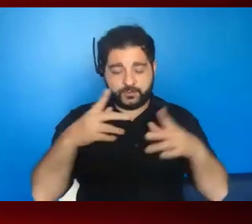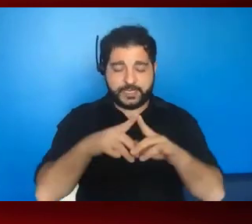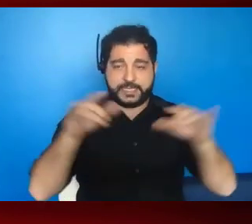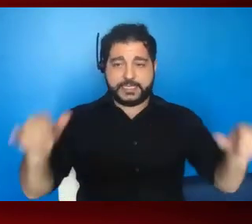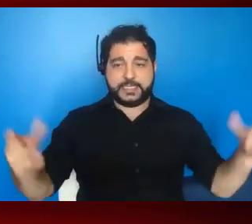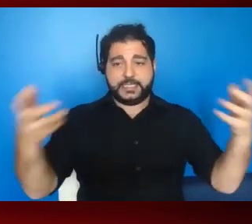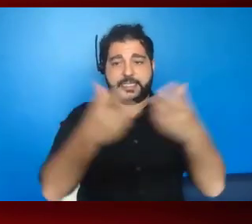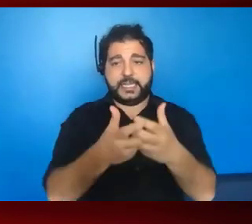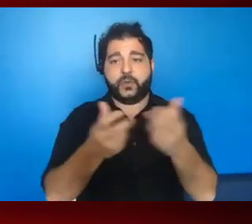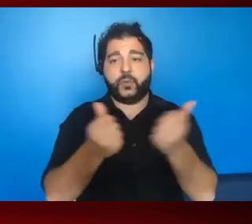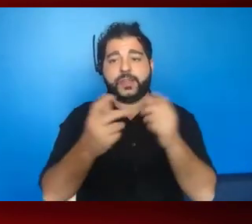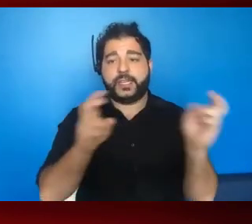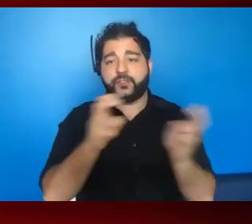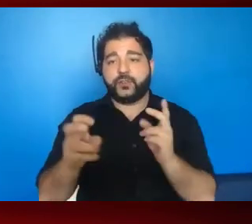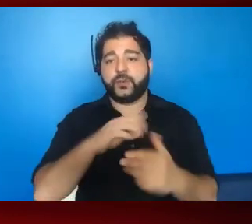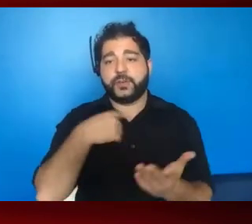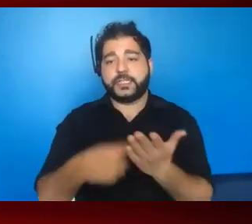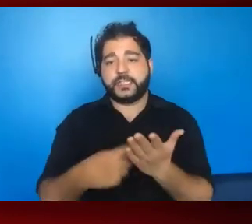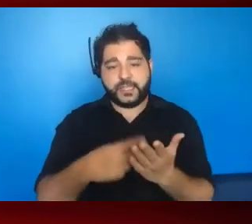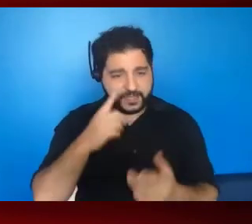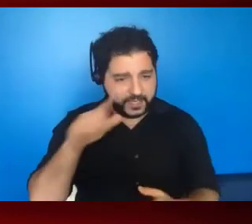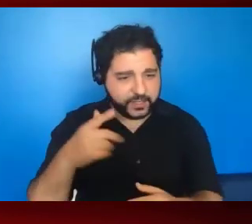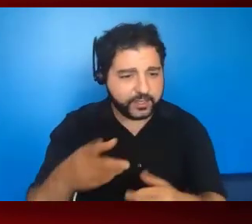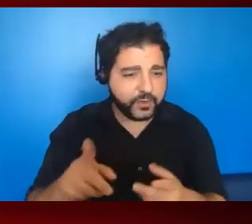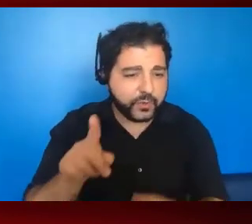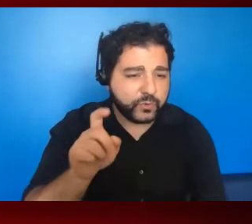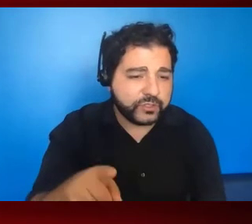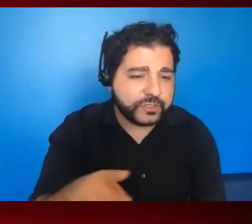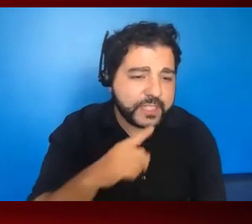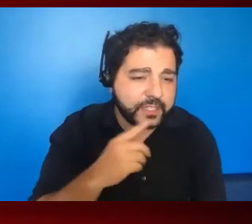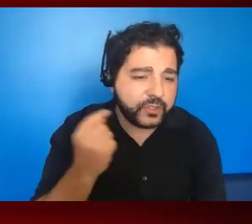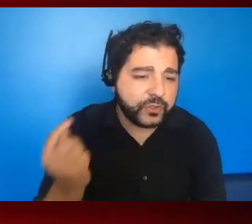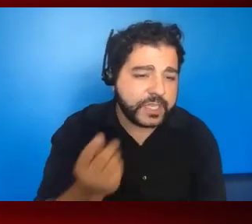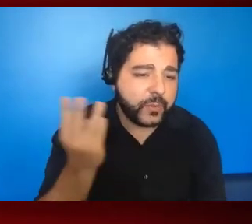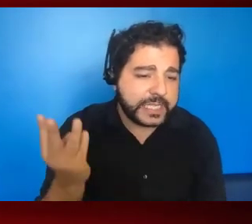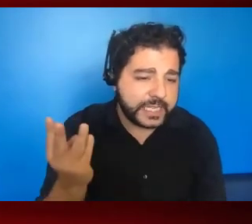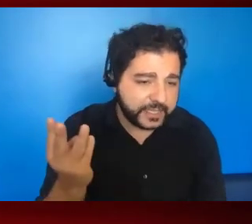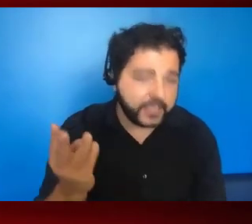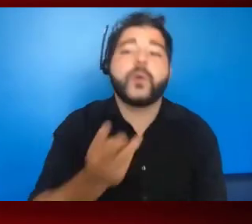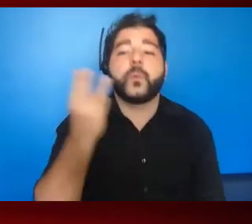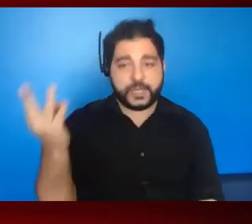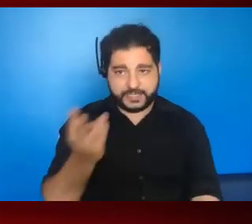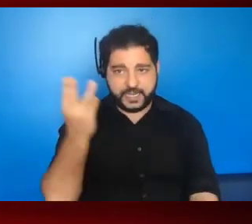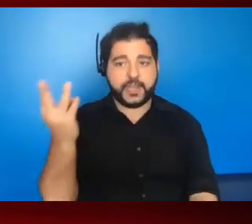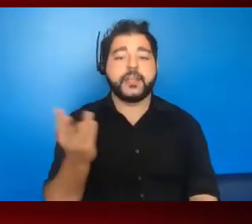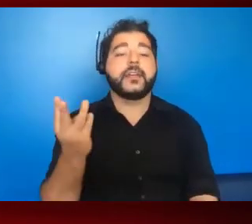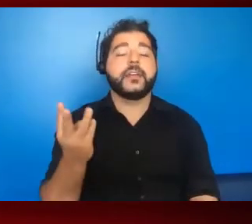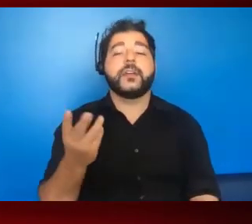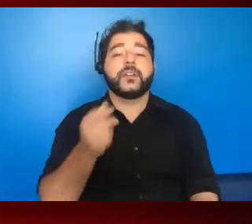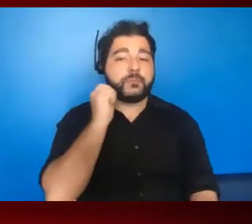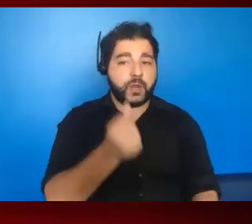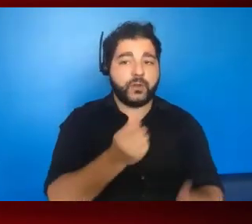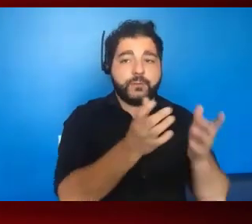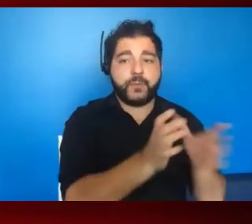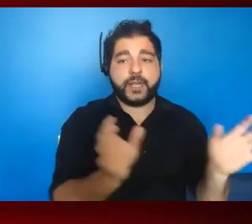issues that you want to talk about. I think somebody put in there are the meetings Tuesday or Wednesday, they are Wednesday. Tomorrow, there are breakout sessions